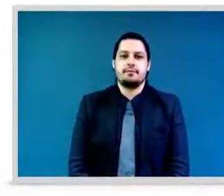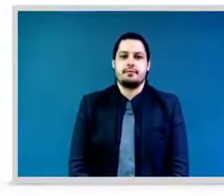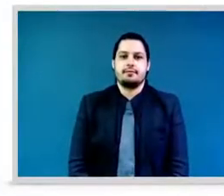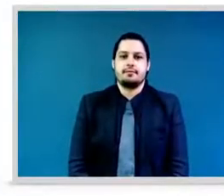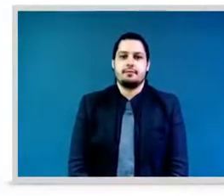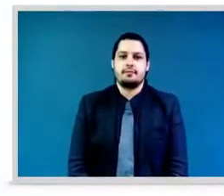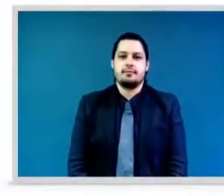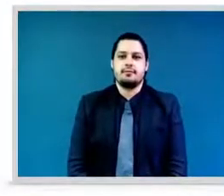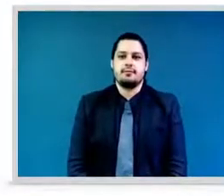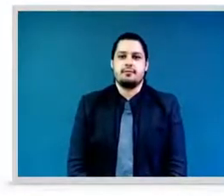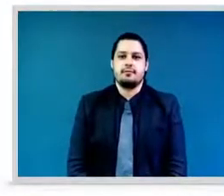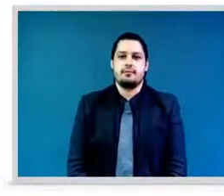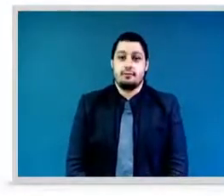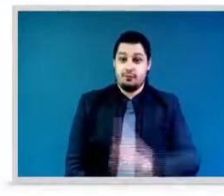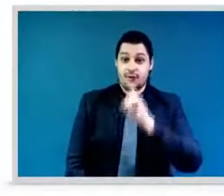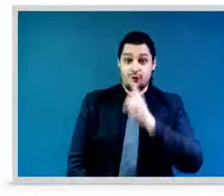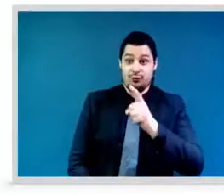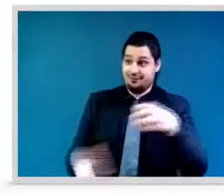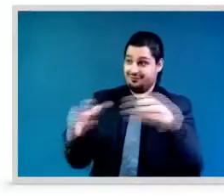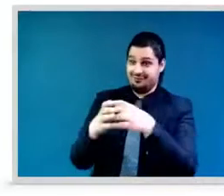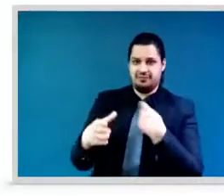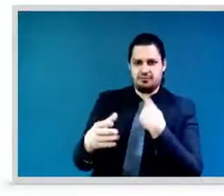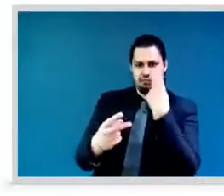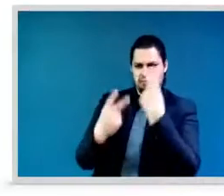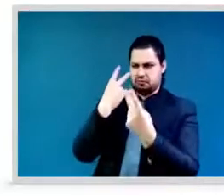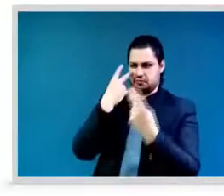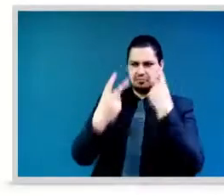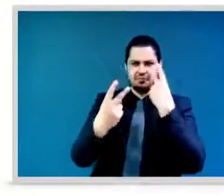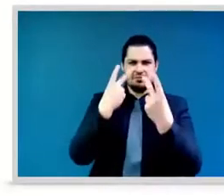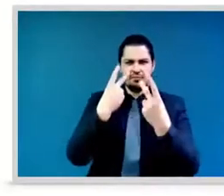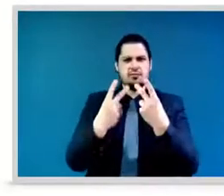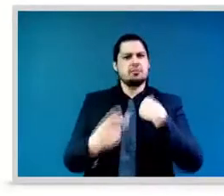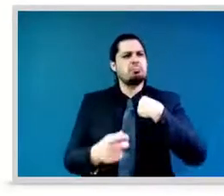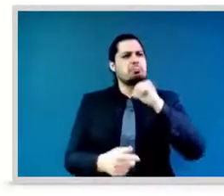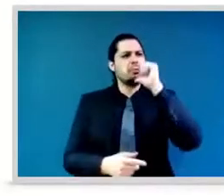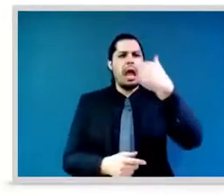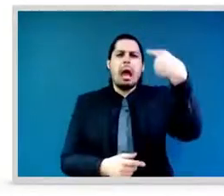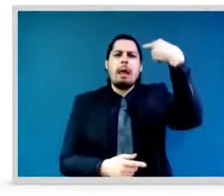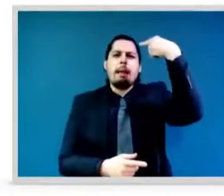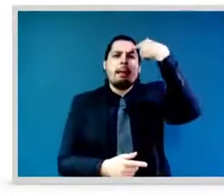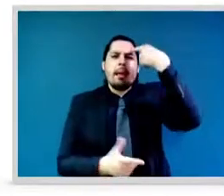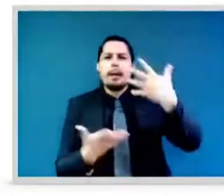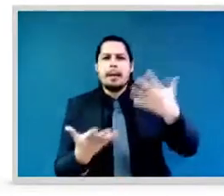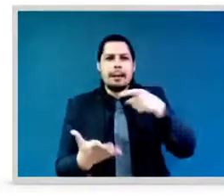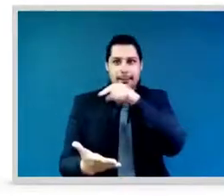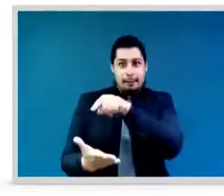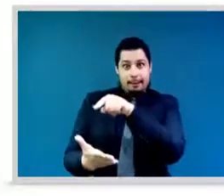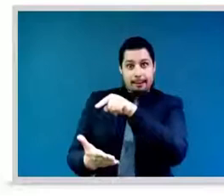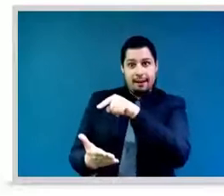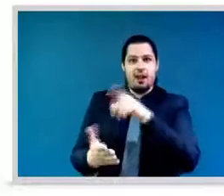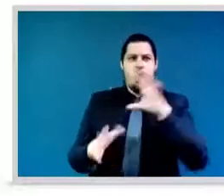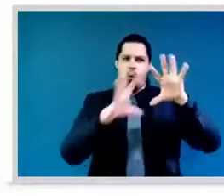So we cannot, you know, prevent ourselves from questioning the environment, the international environment or local